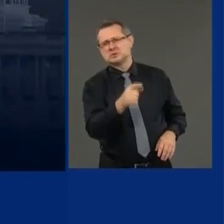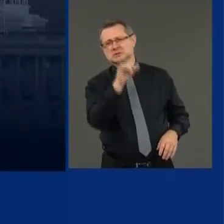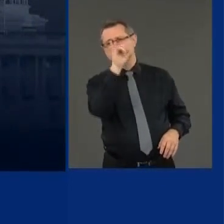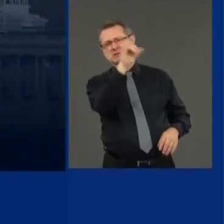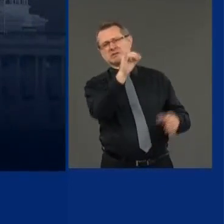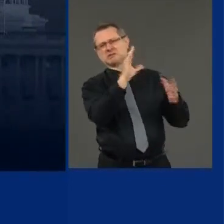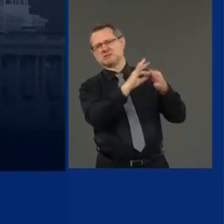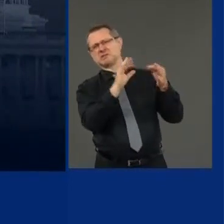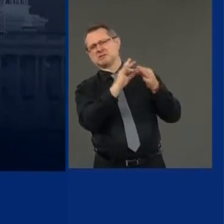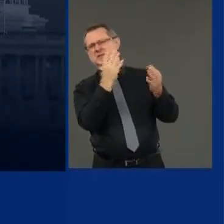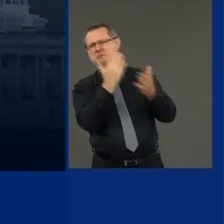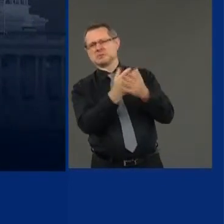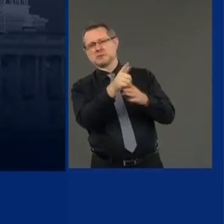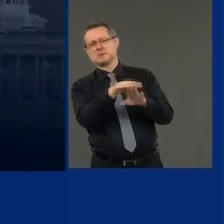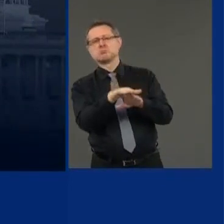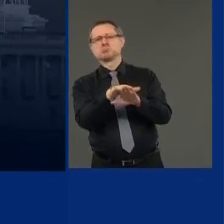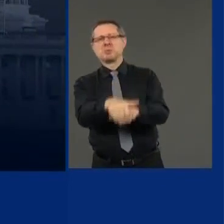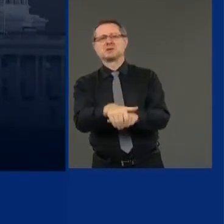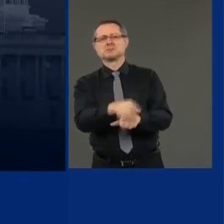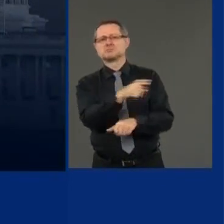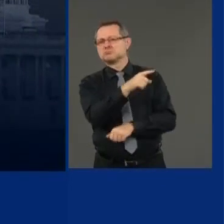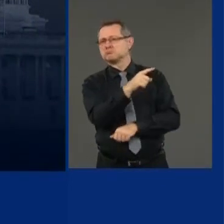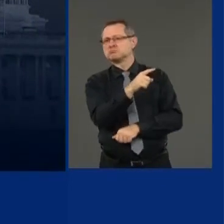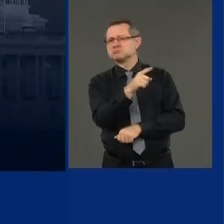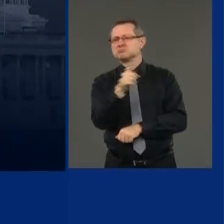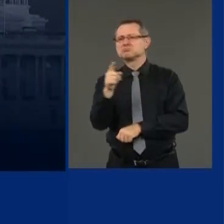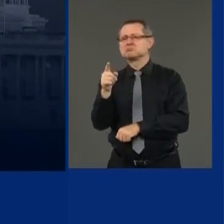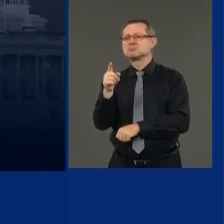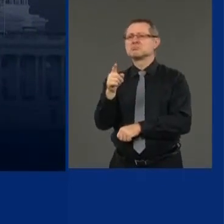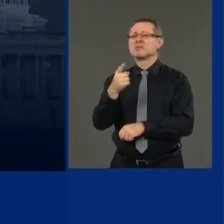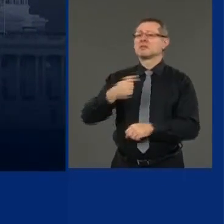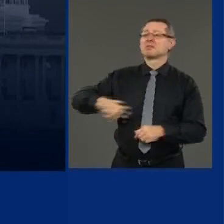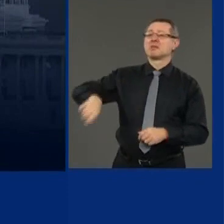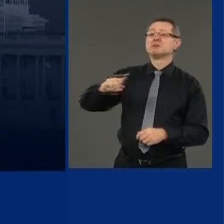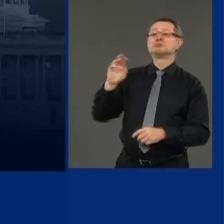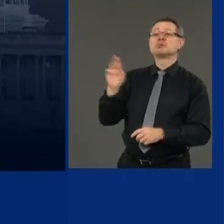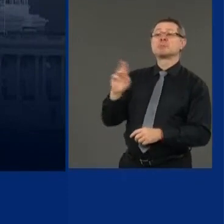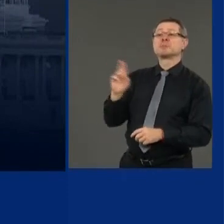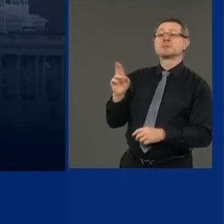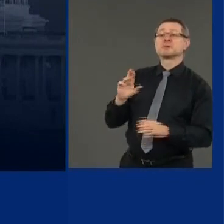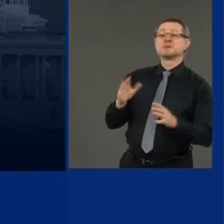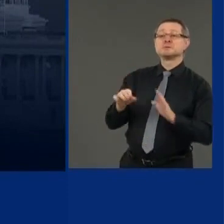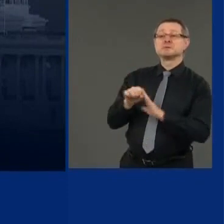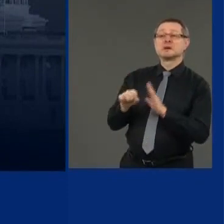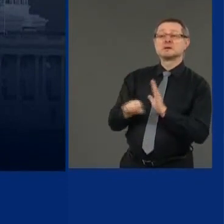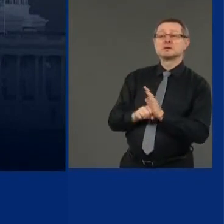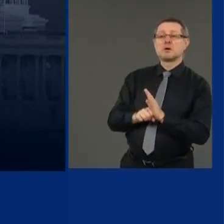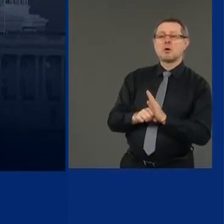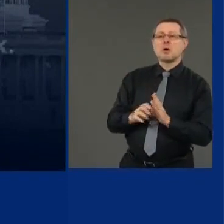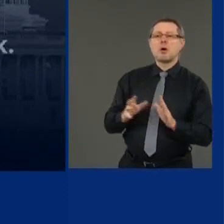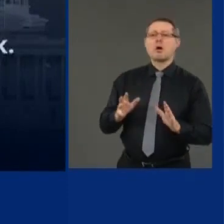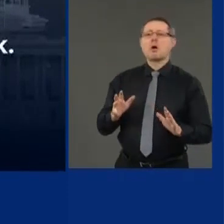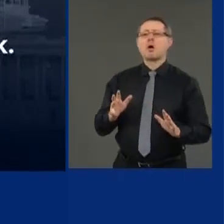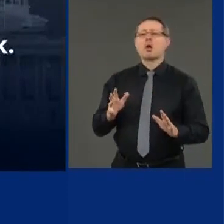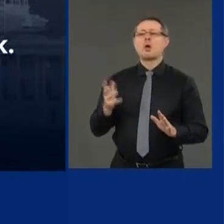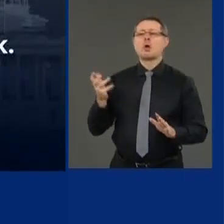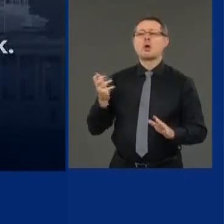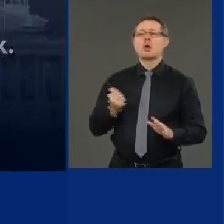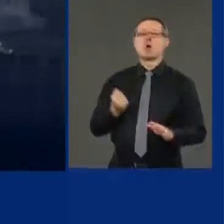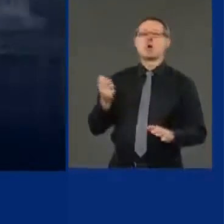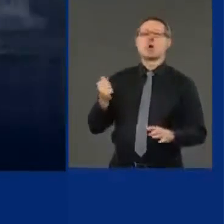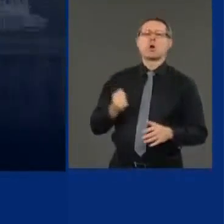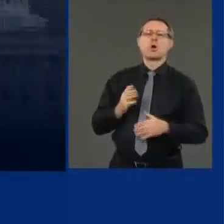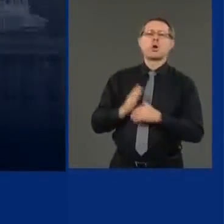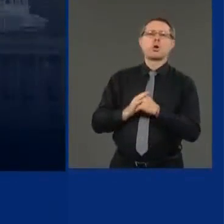These Republican states have been taking money from the Democratic states for